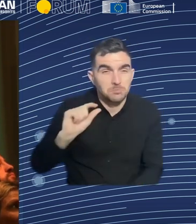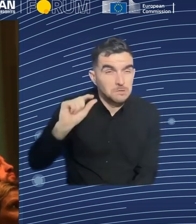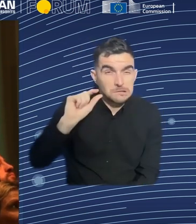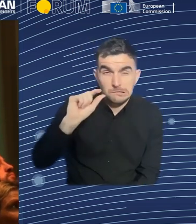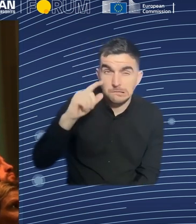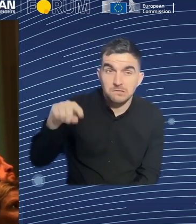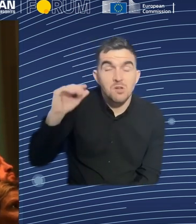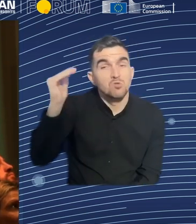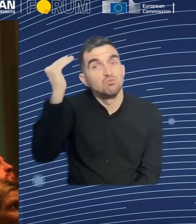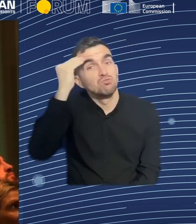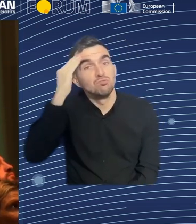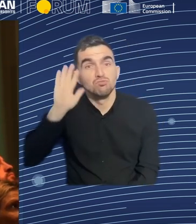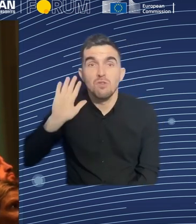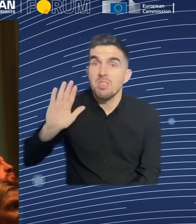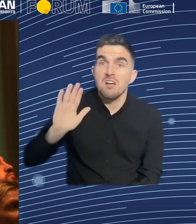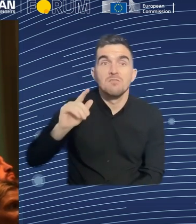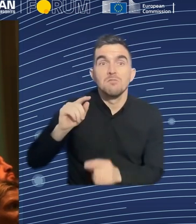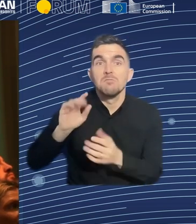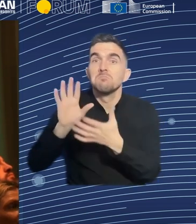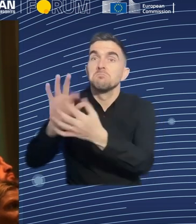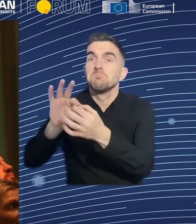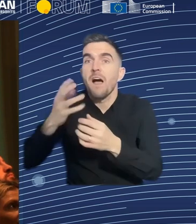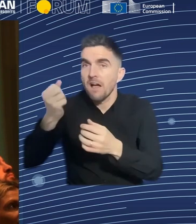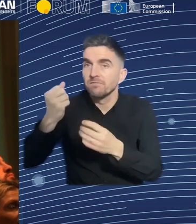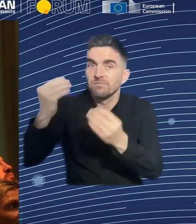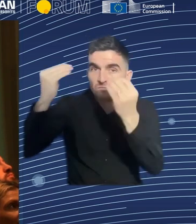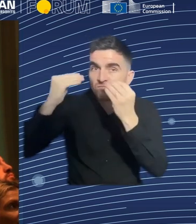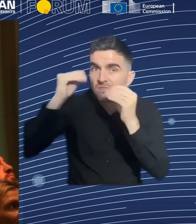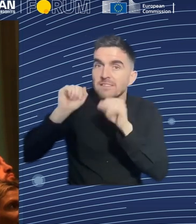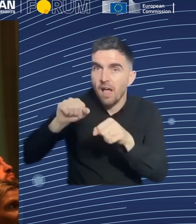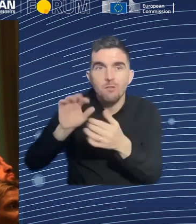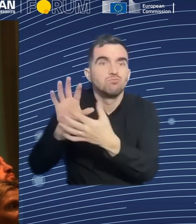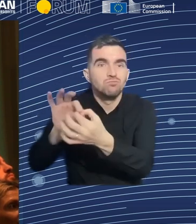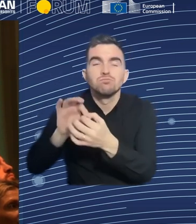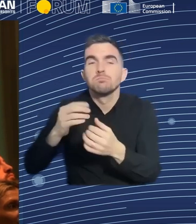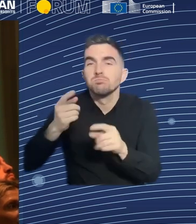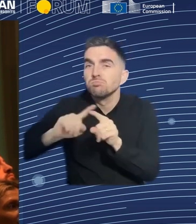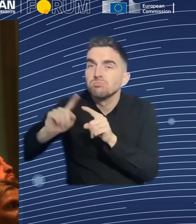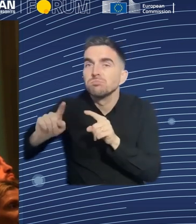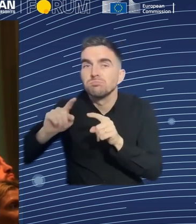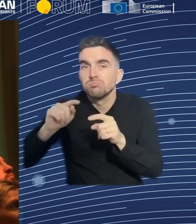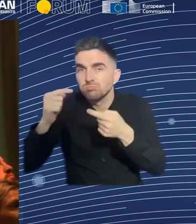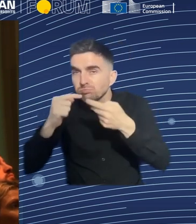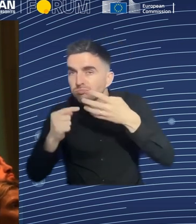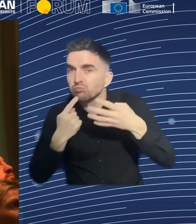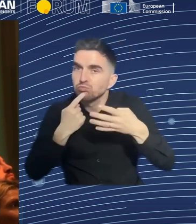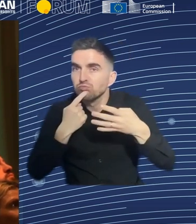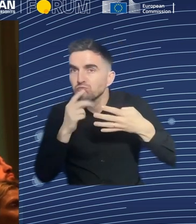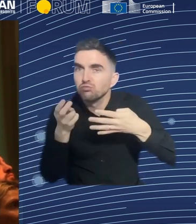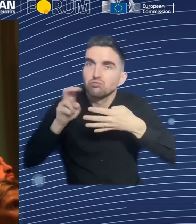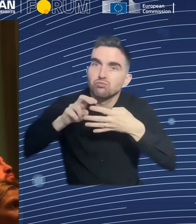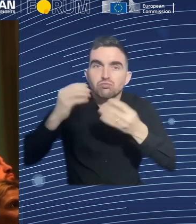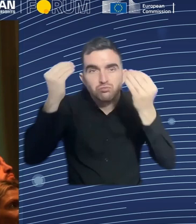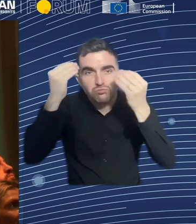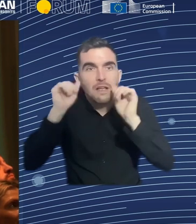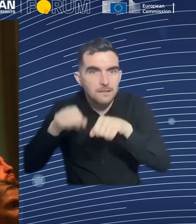and that they are entitled to do these courses with only 20%. So I'm thinking that there is a